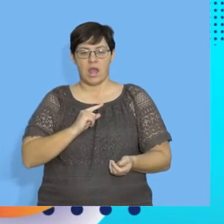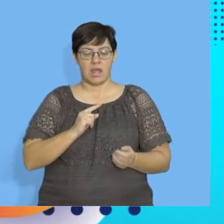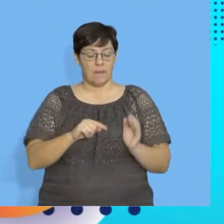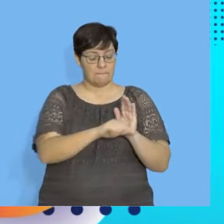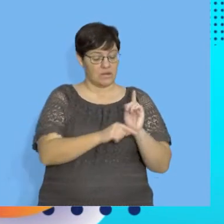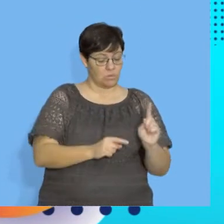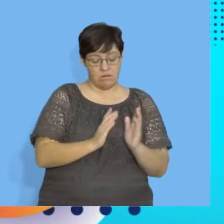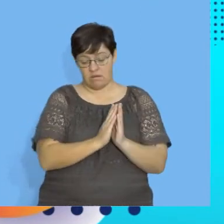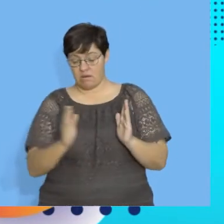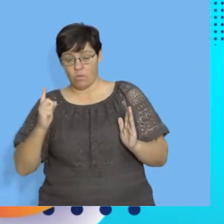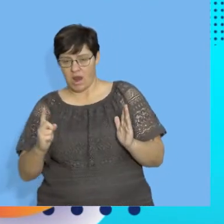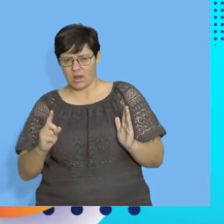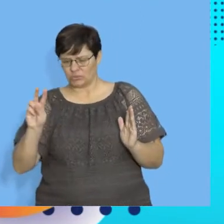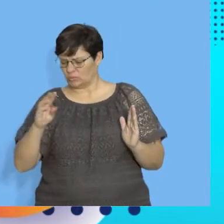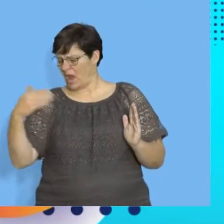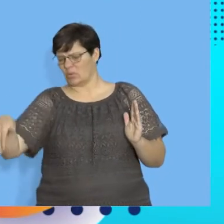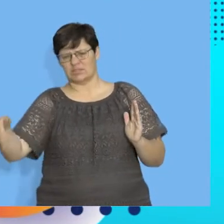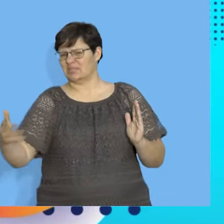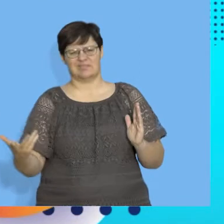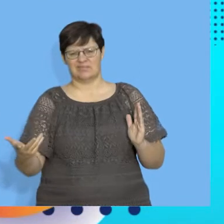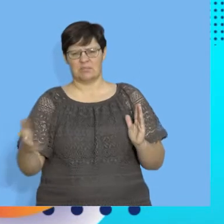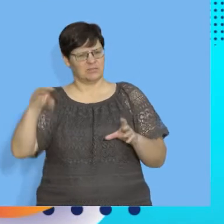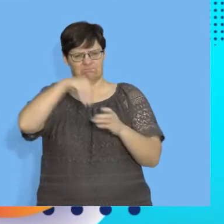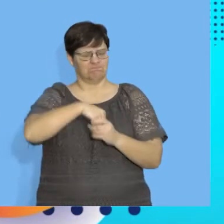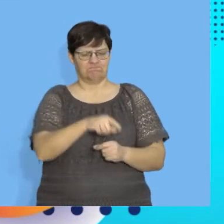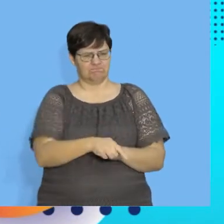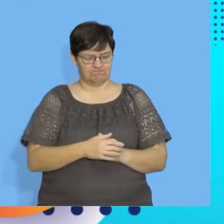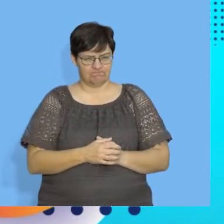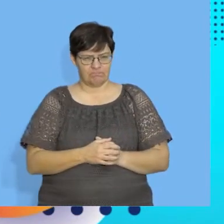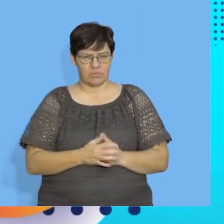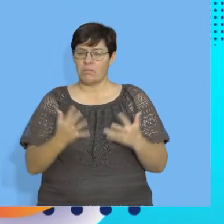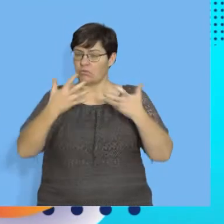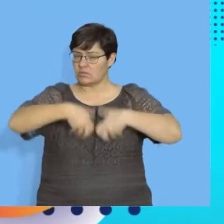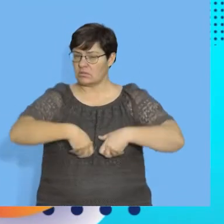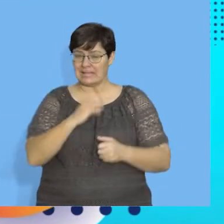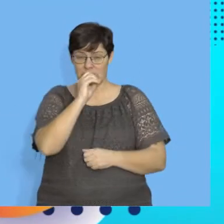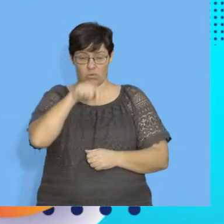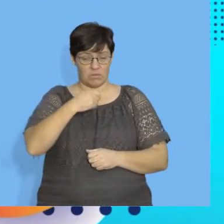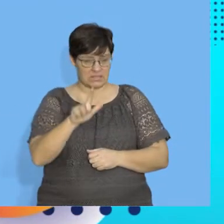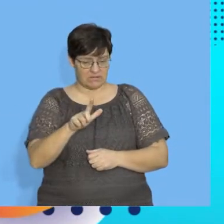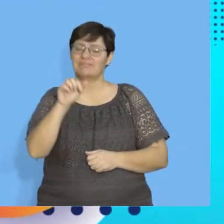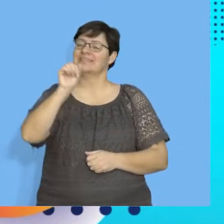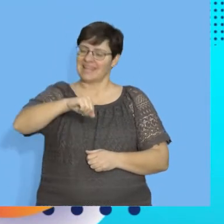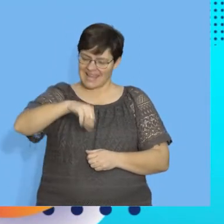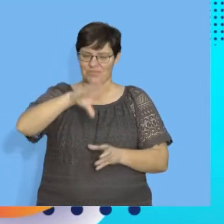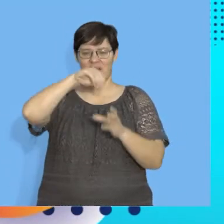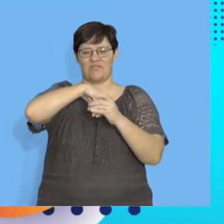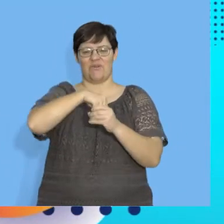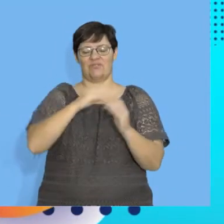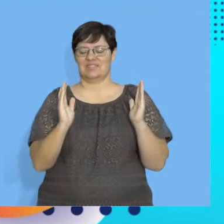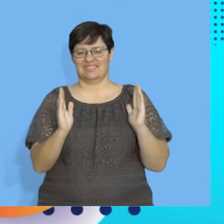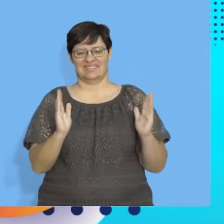between minus 1 and 1. But, can correlation be 0.7? Yes.